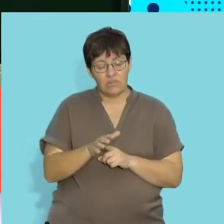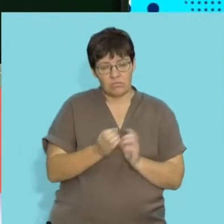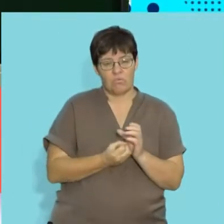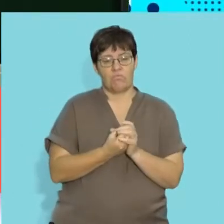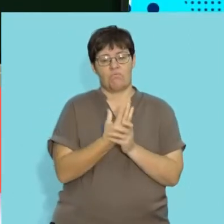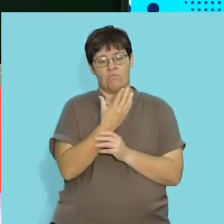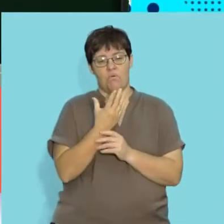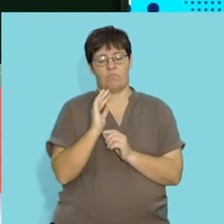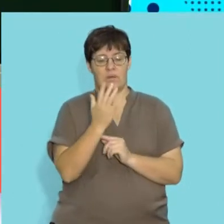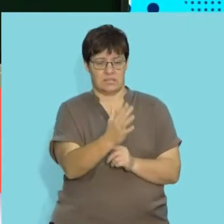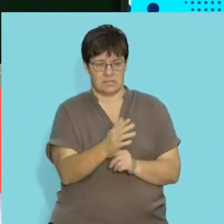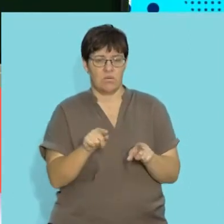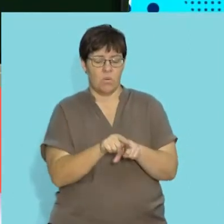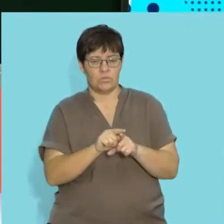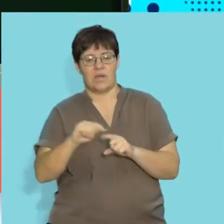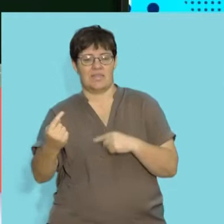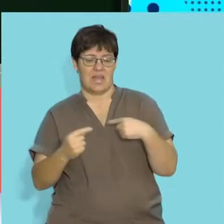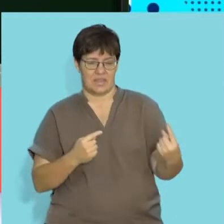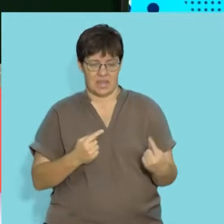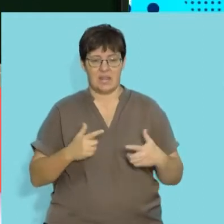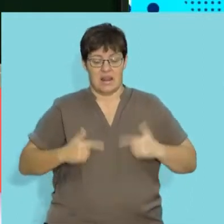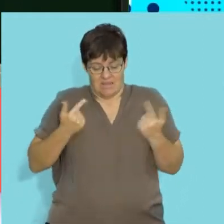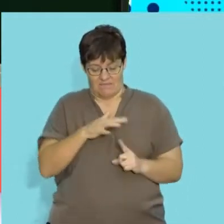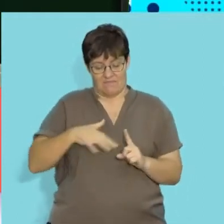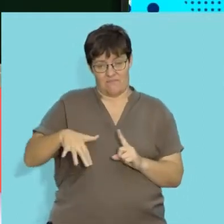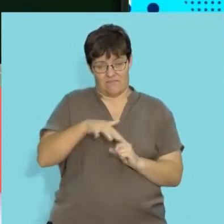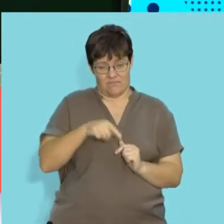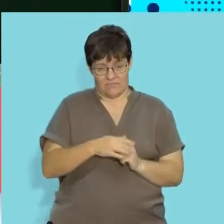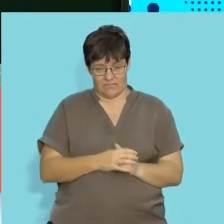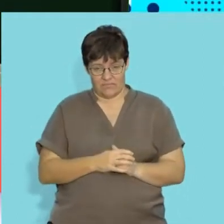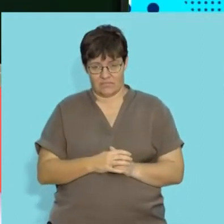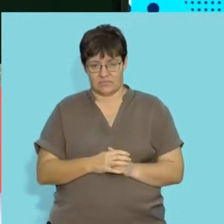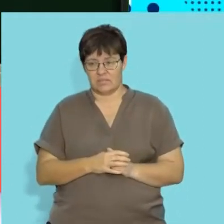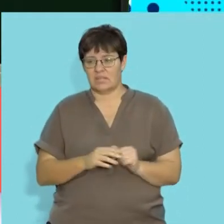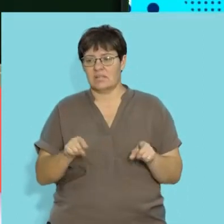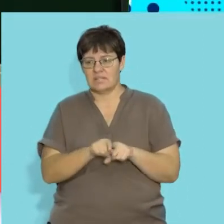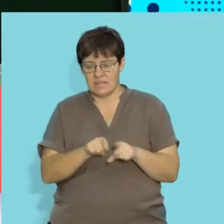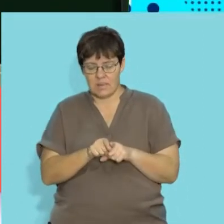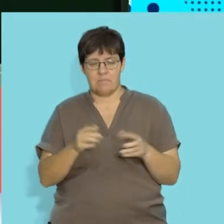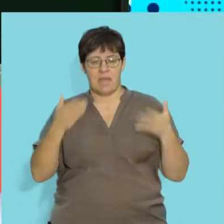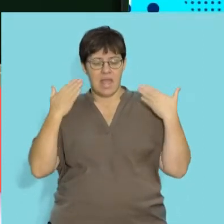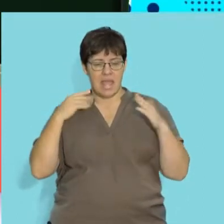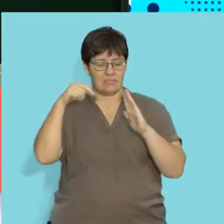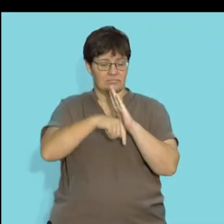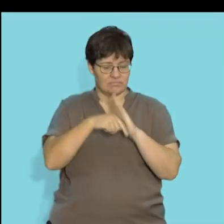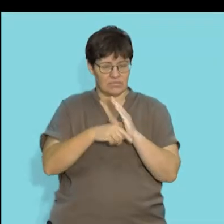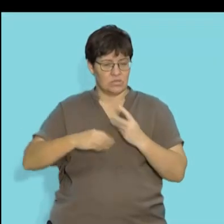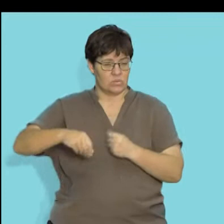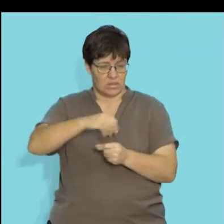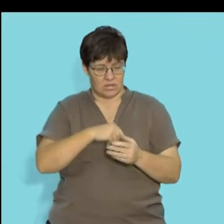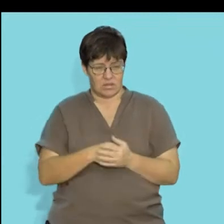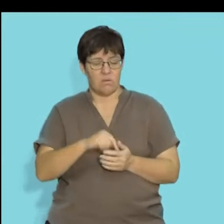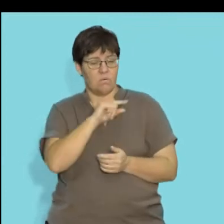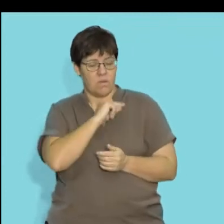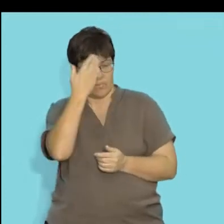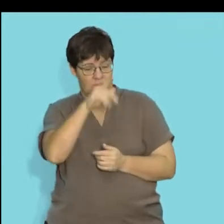influences the growth of plants as well as other organisms that live in that area. We've got to look at the air content of soil.